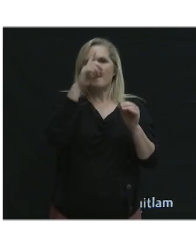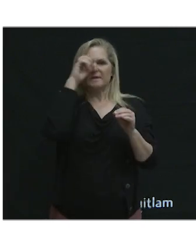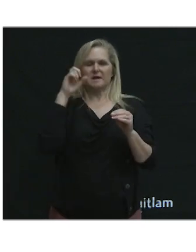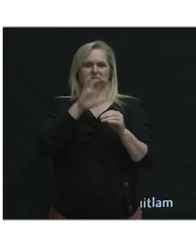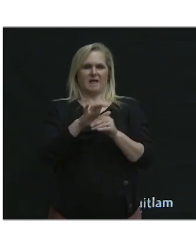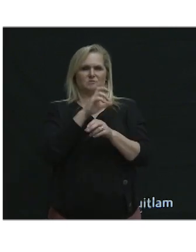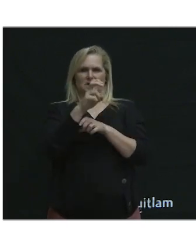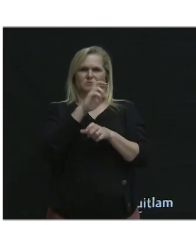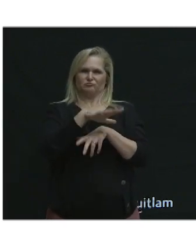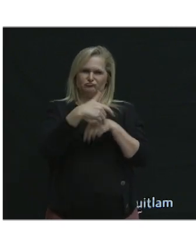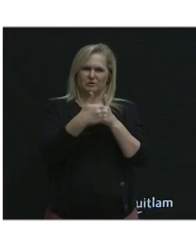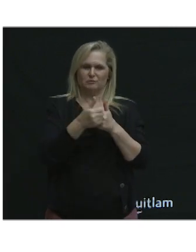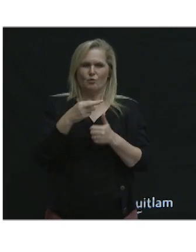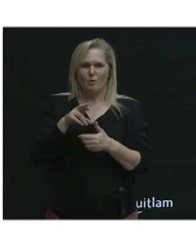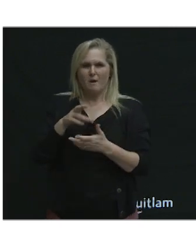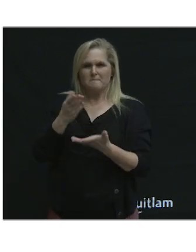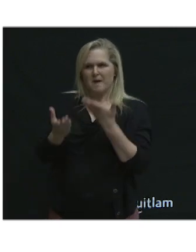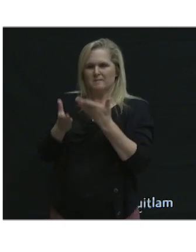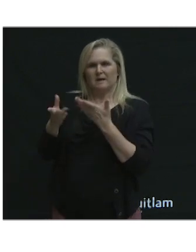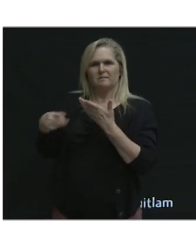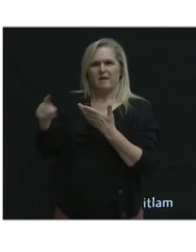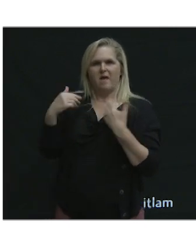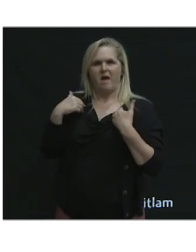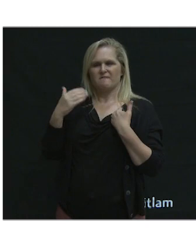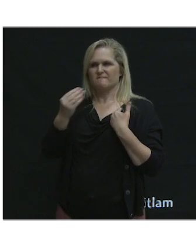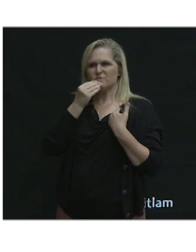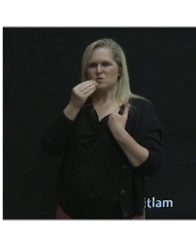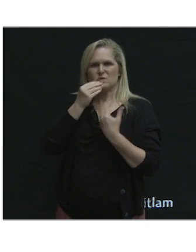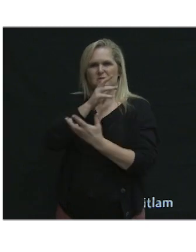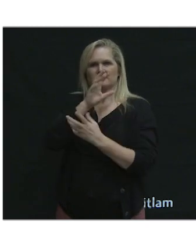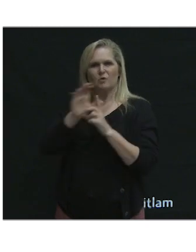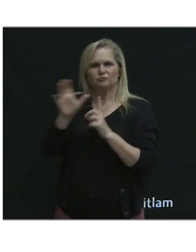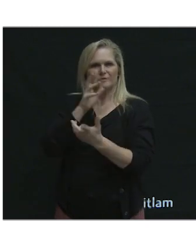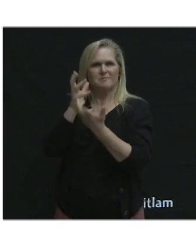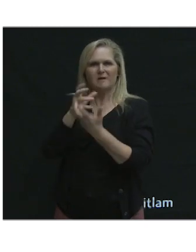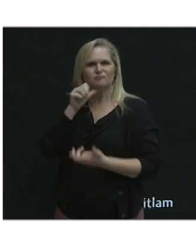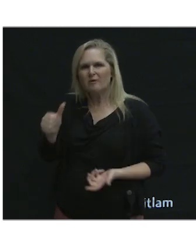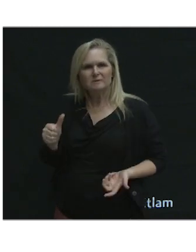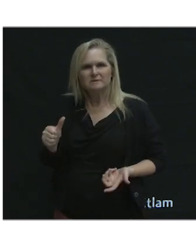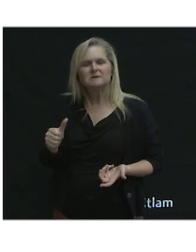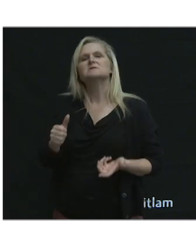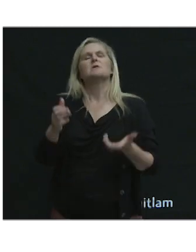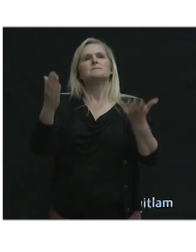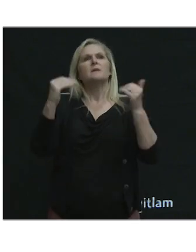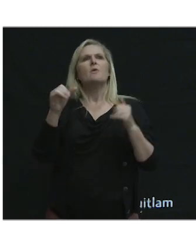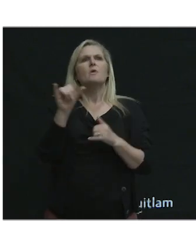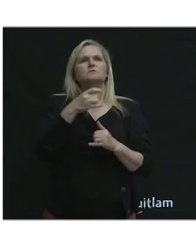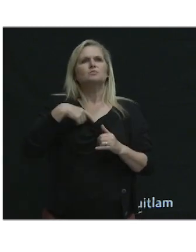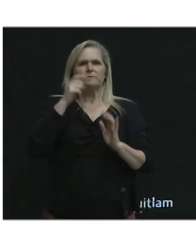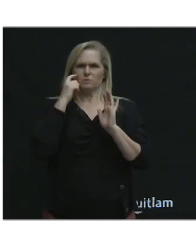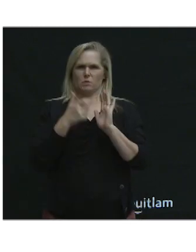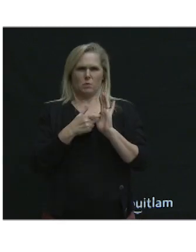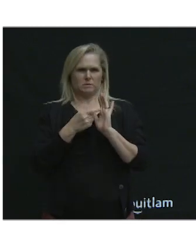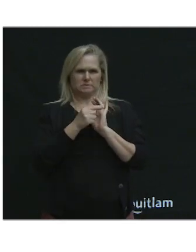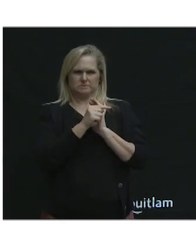not getting the most culturally appropriate food that they want. We have also seen how,